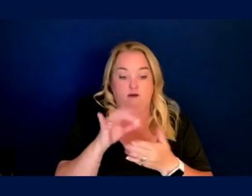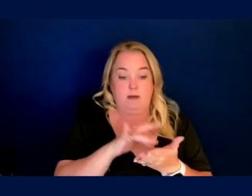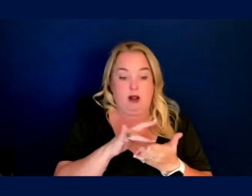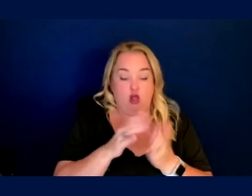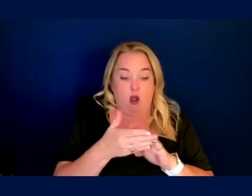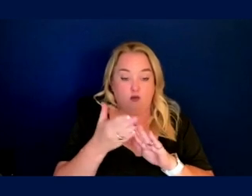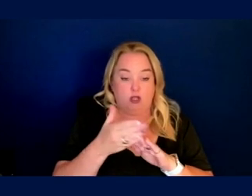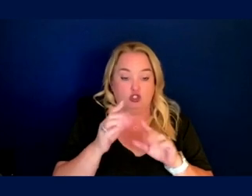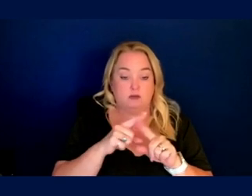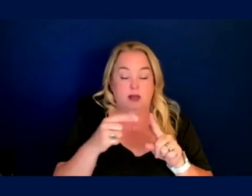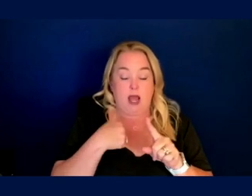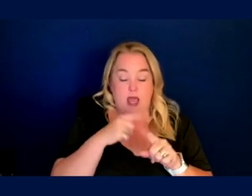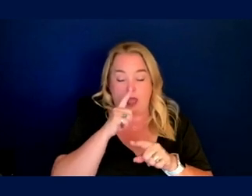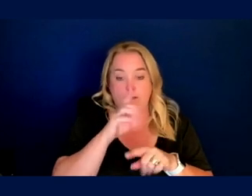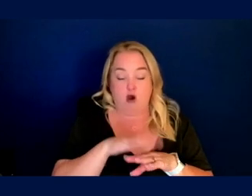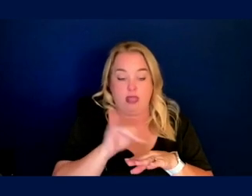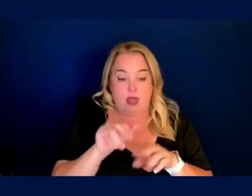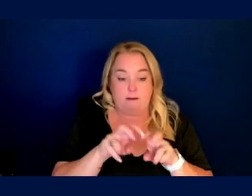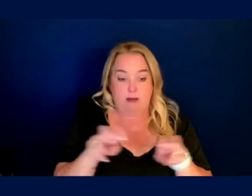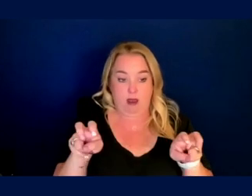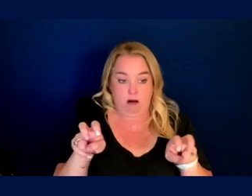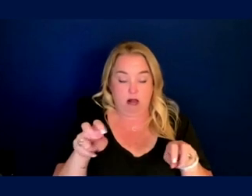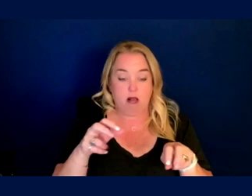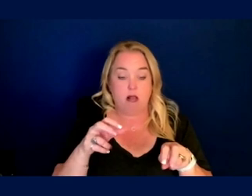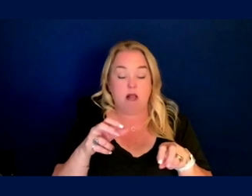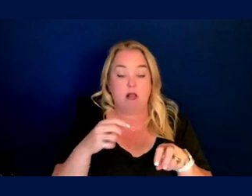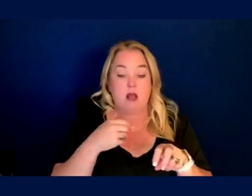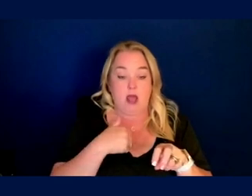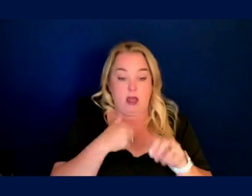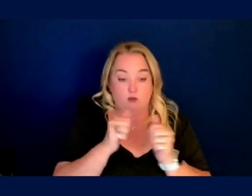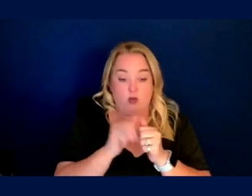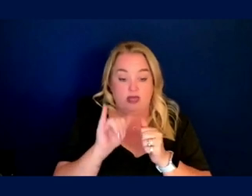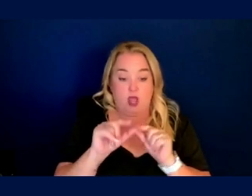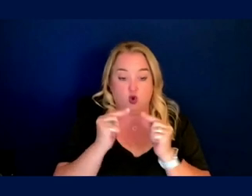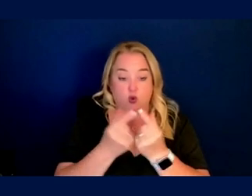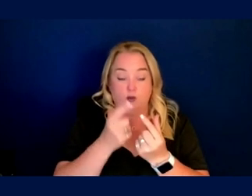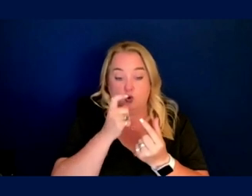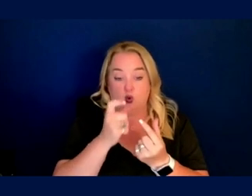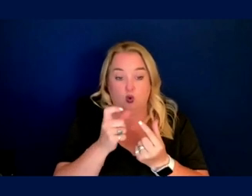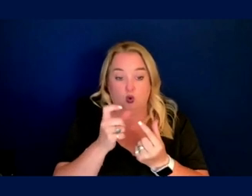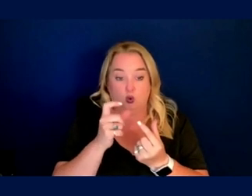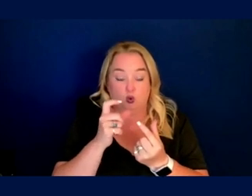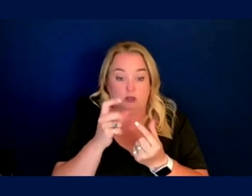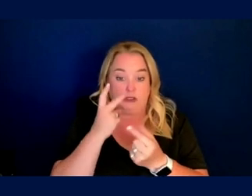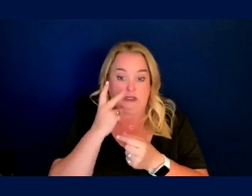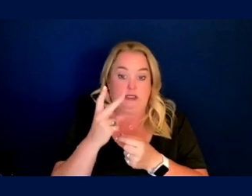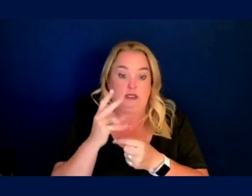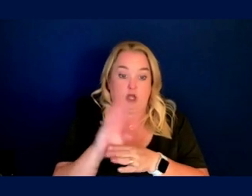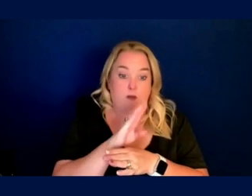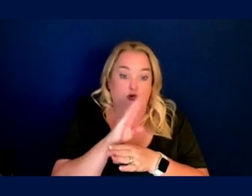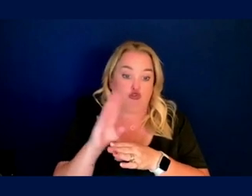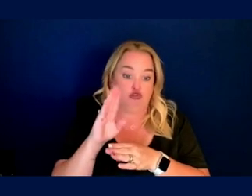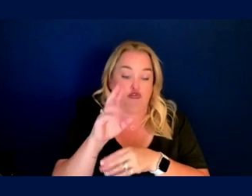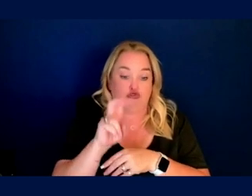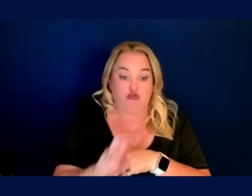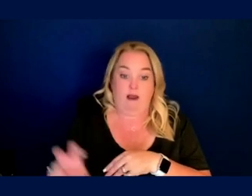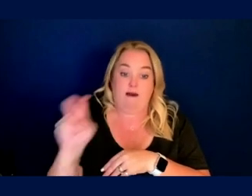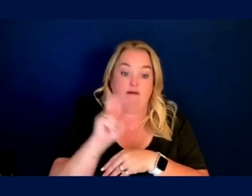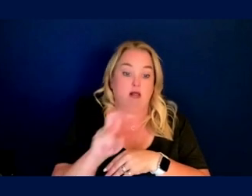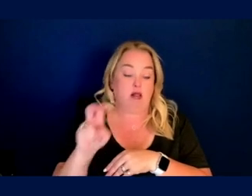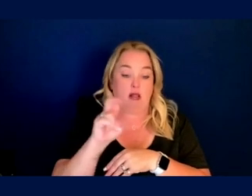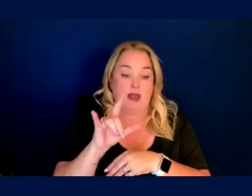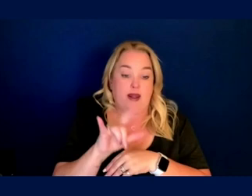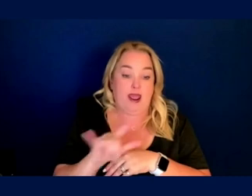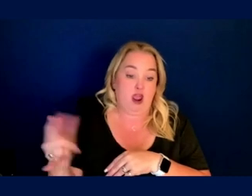certainly on that panel. I'm on that that group of people that looks at commercial commercial travel and commercial air travel is